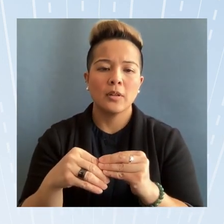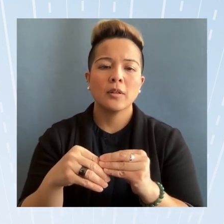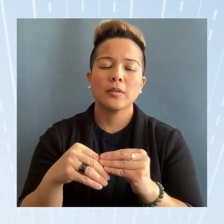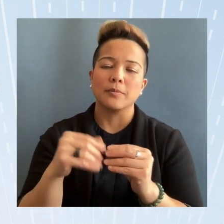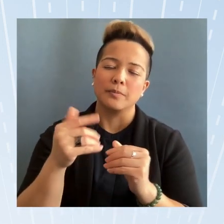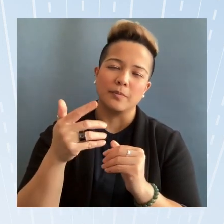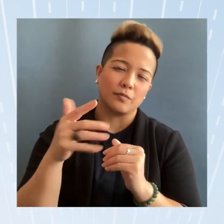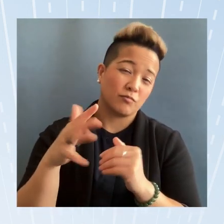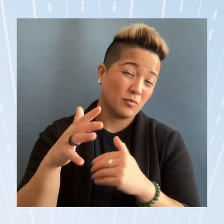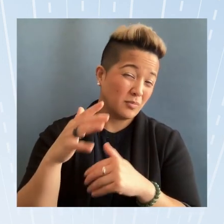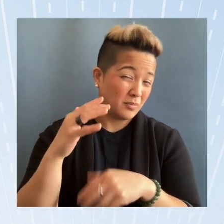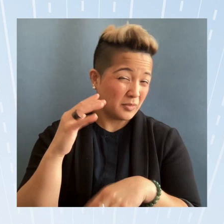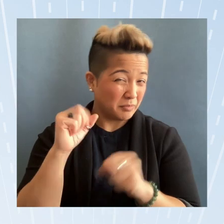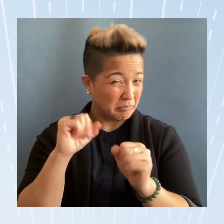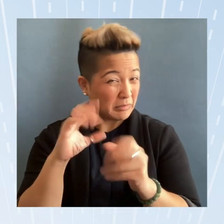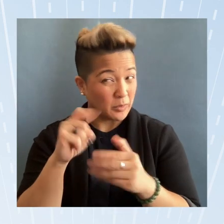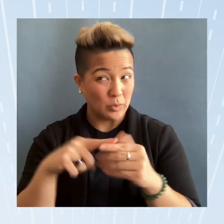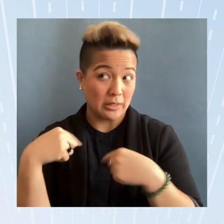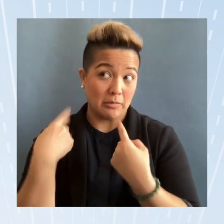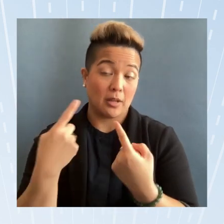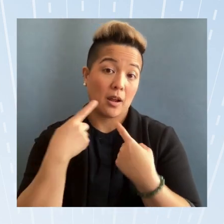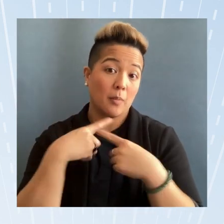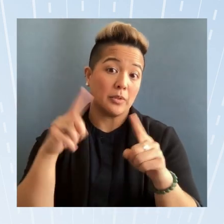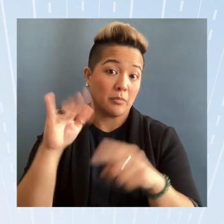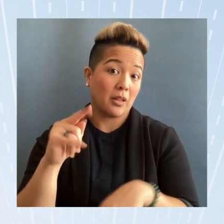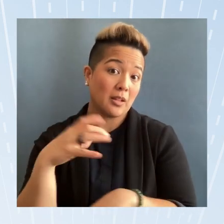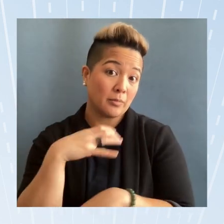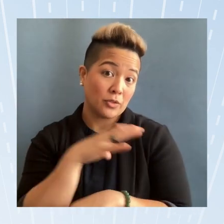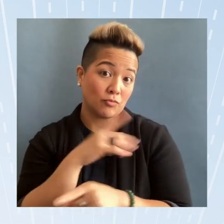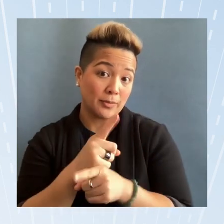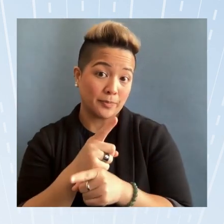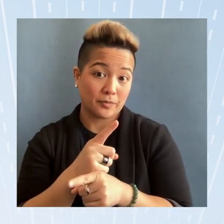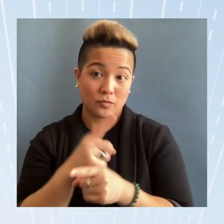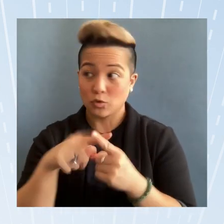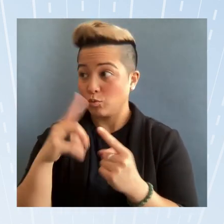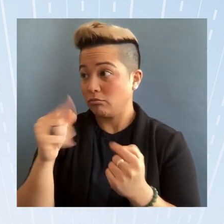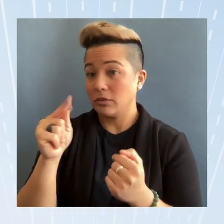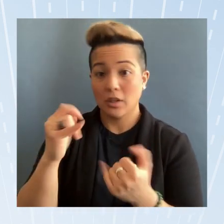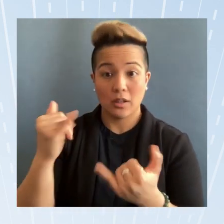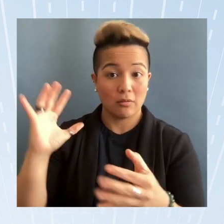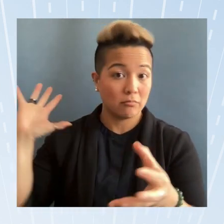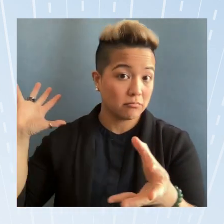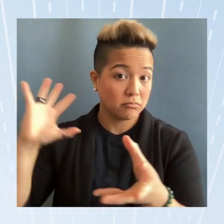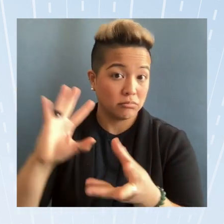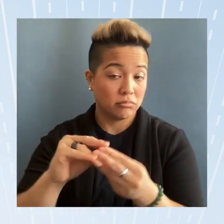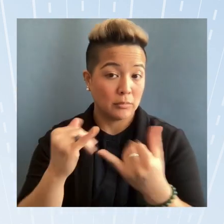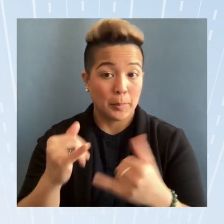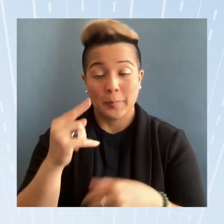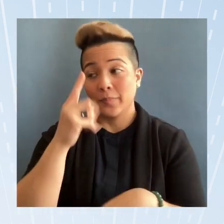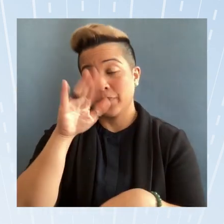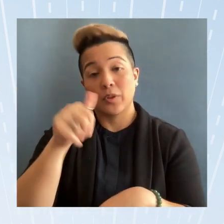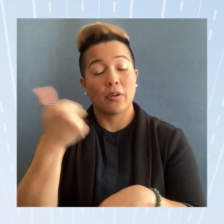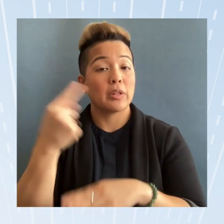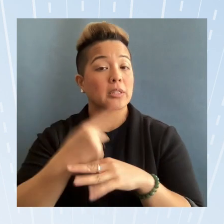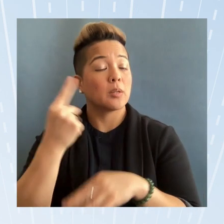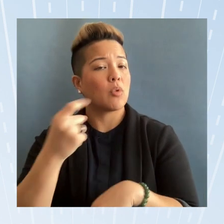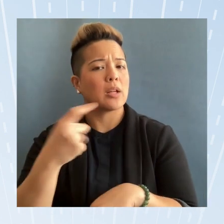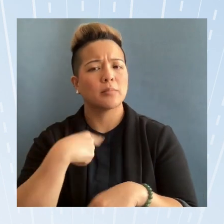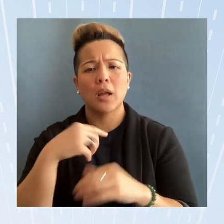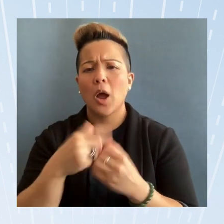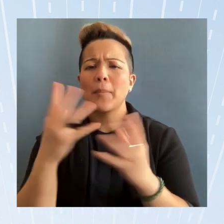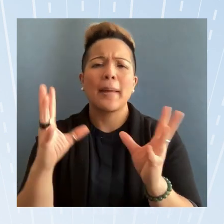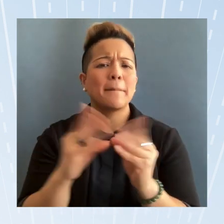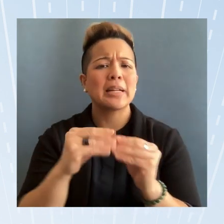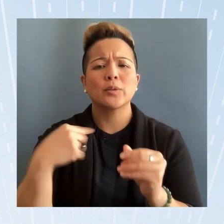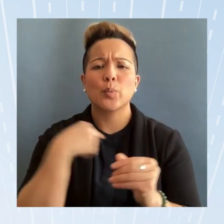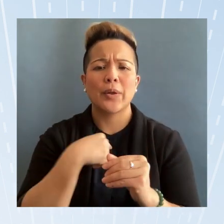extraordinary what's been accomplished by the commission to date and you know the other day somebody was asking me how many meetings we've